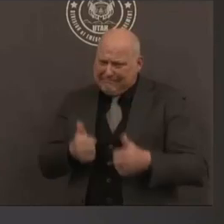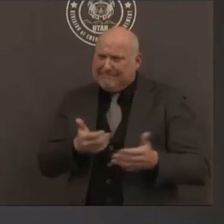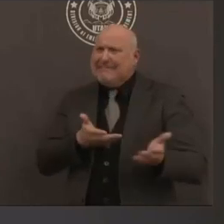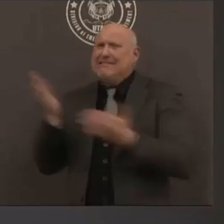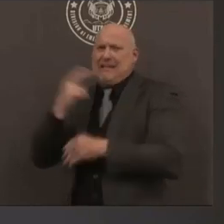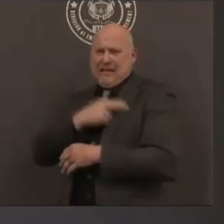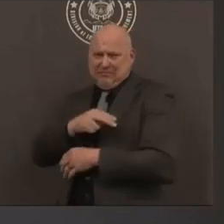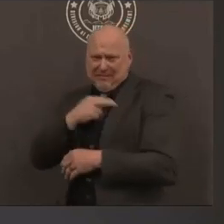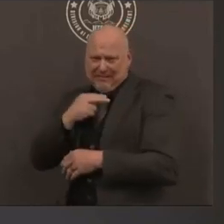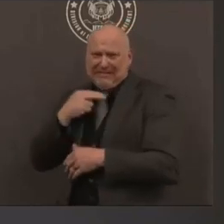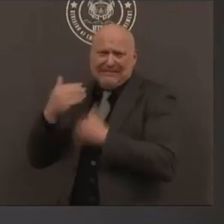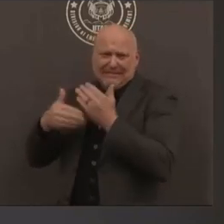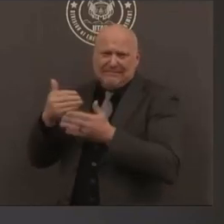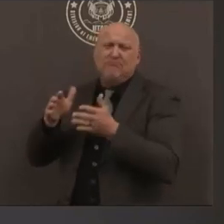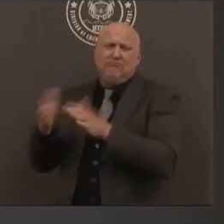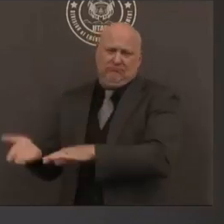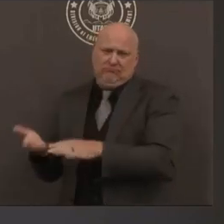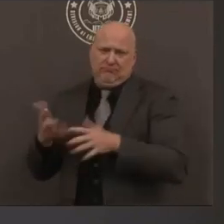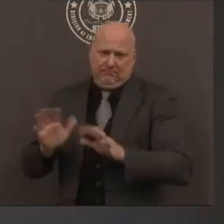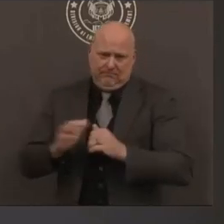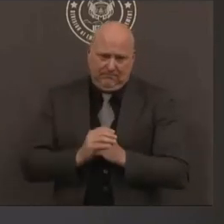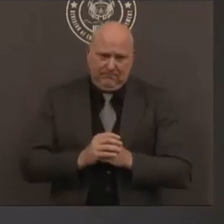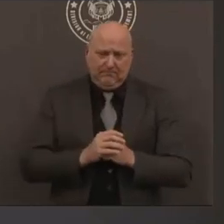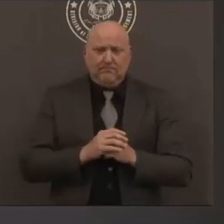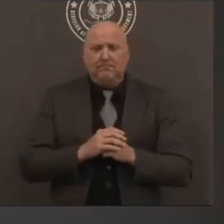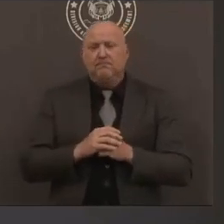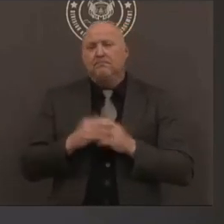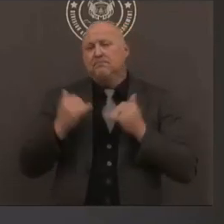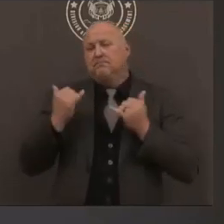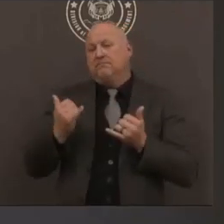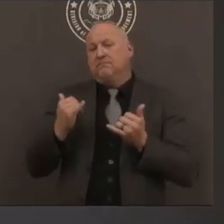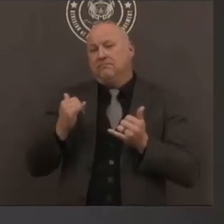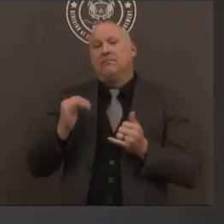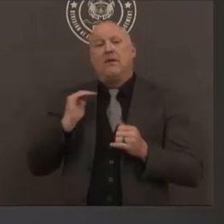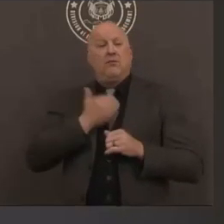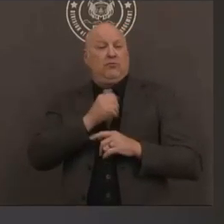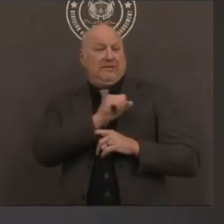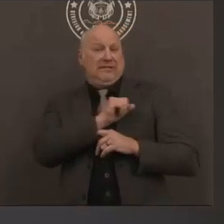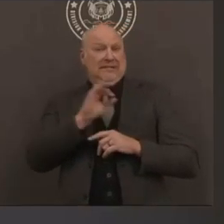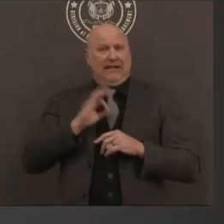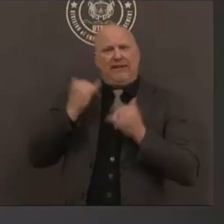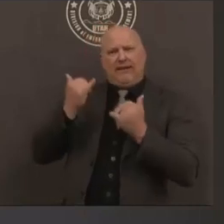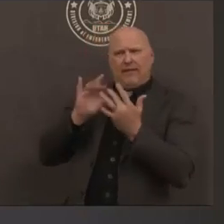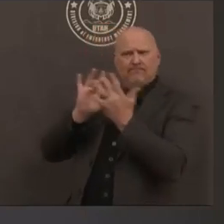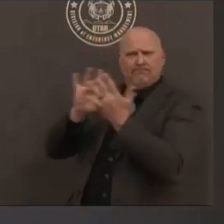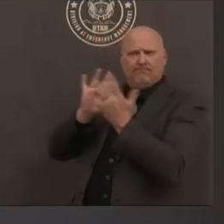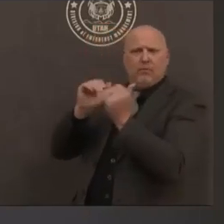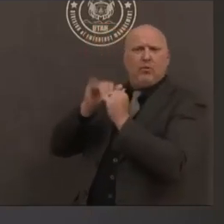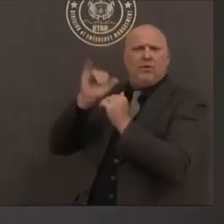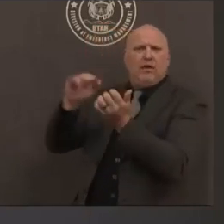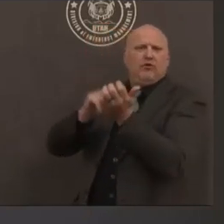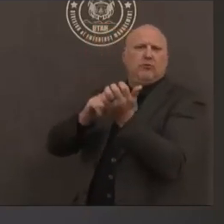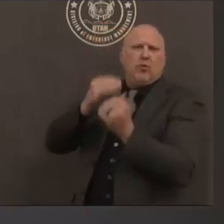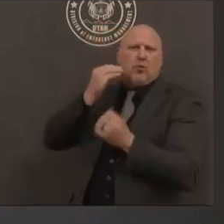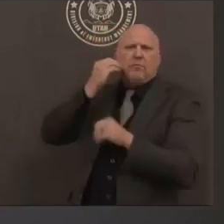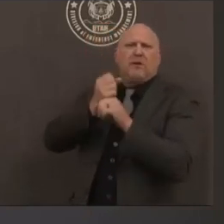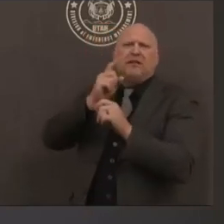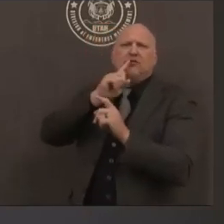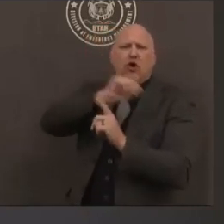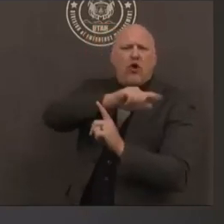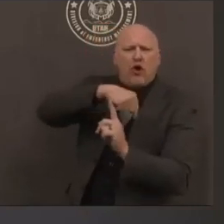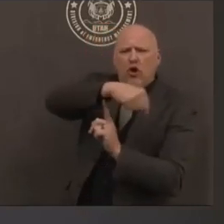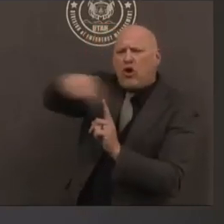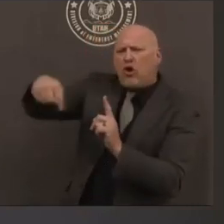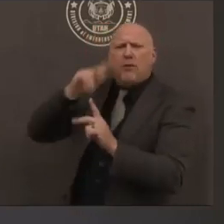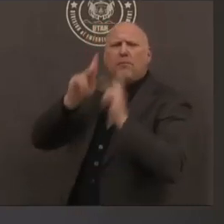currently working with the long-term care facility to ensure that all staff and residents are tested for covid19 so